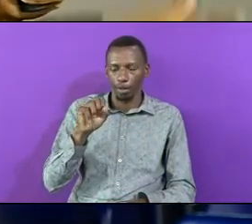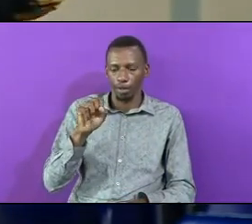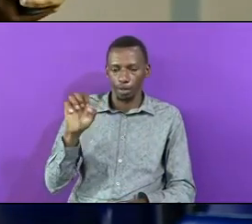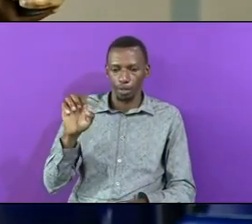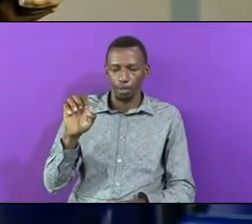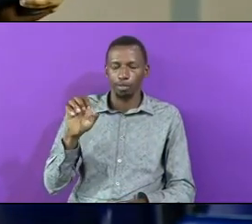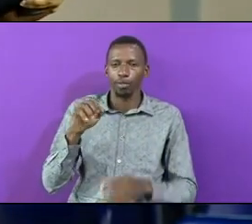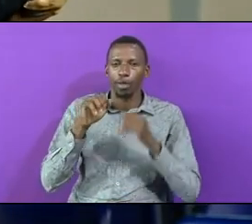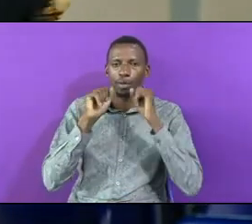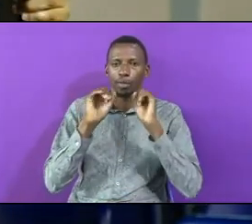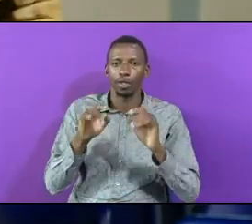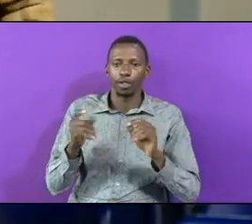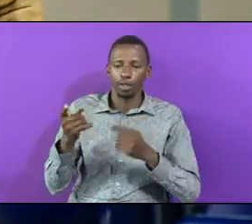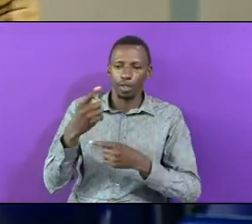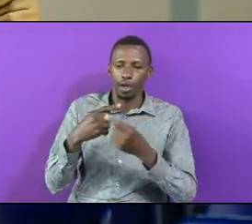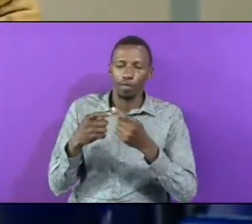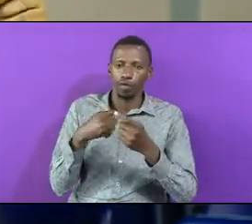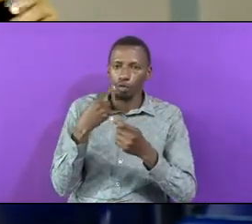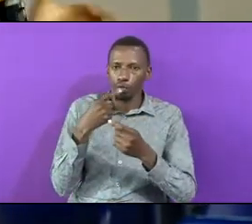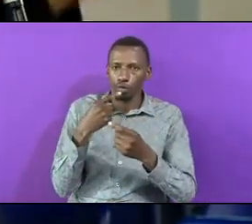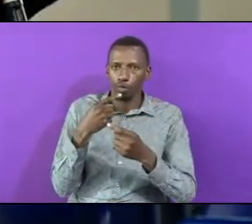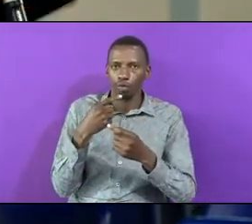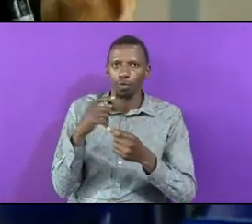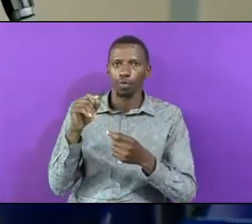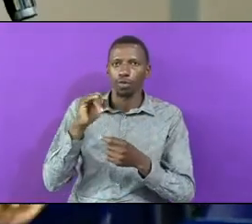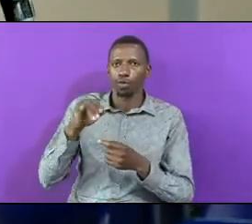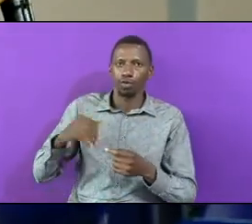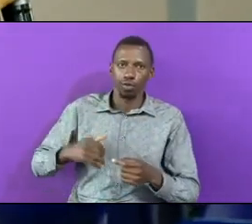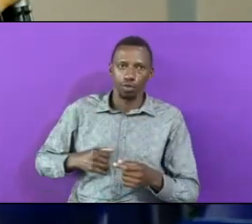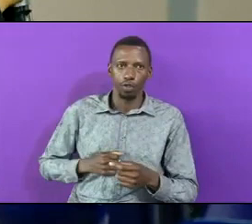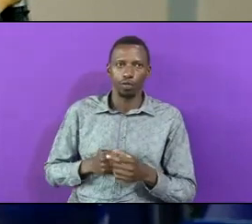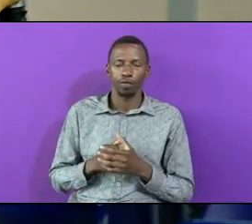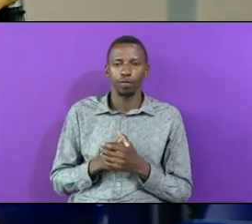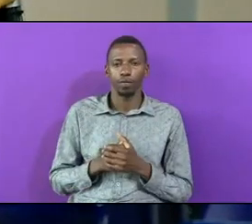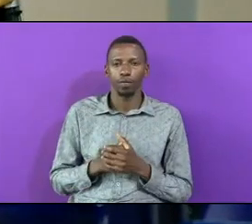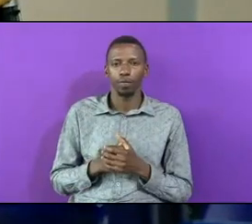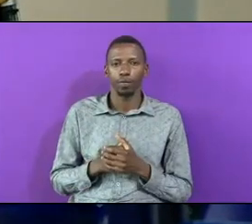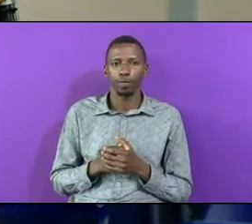Only A Father Who Is Blessed Can Bless Your Children